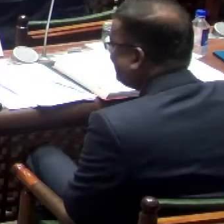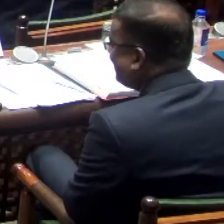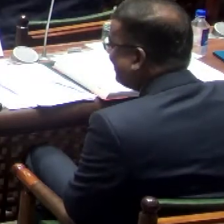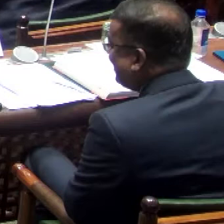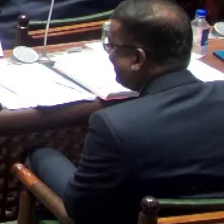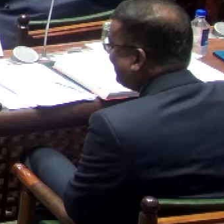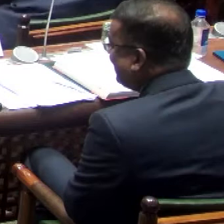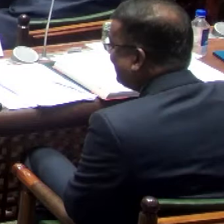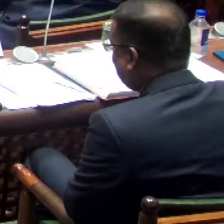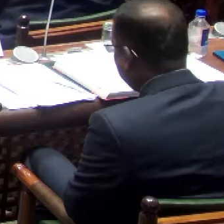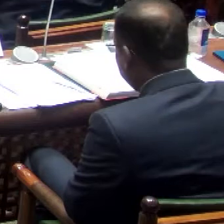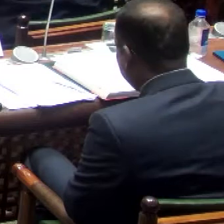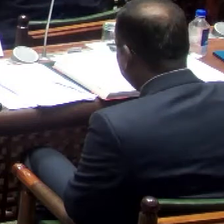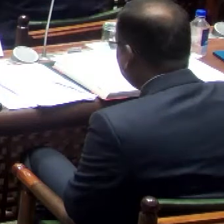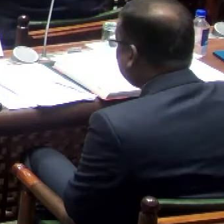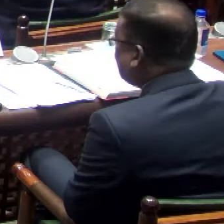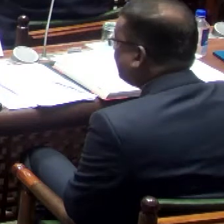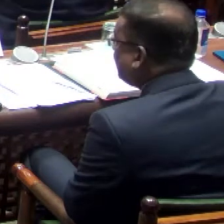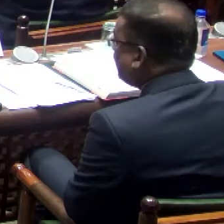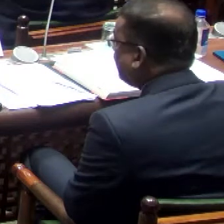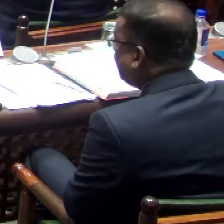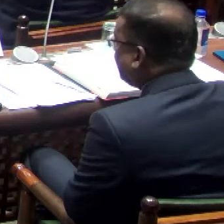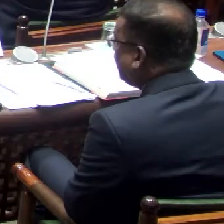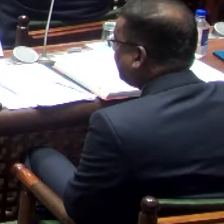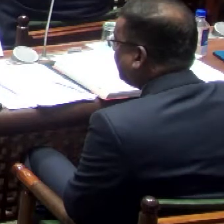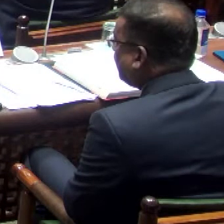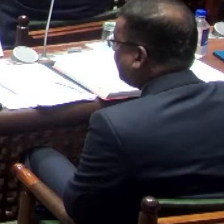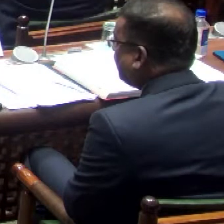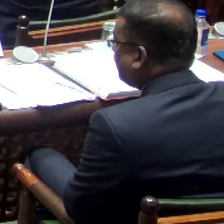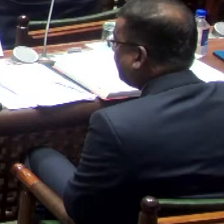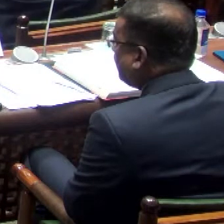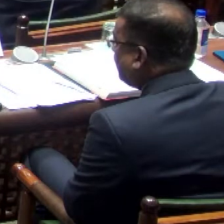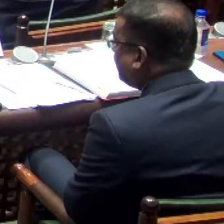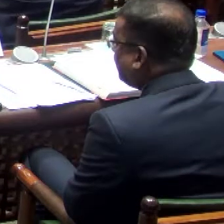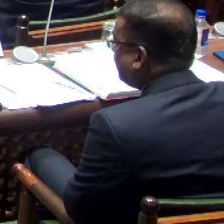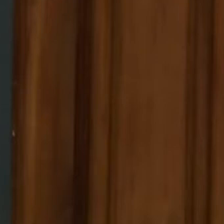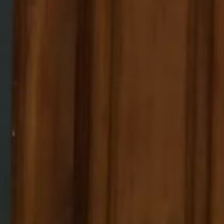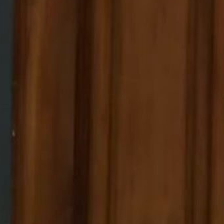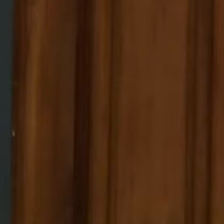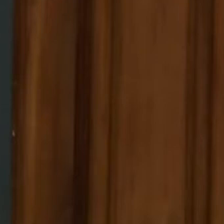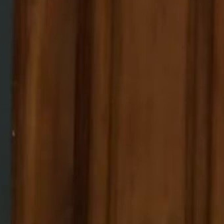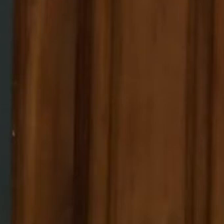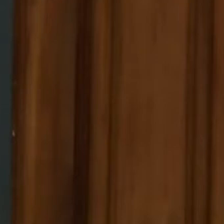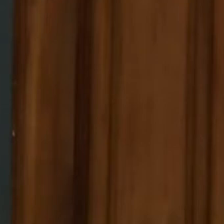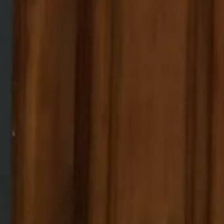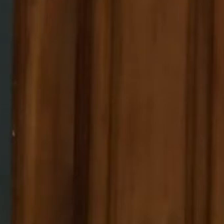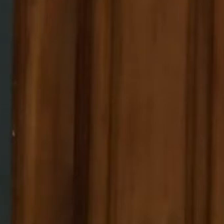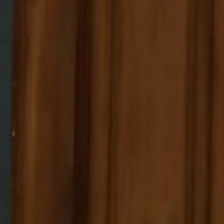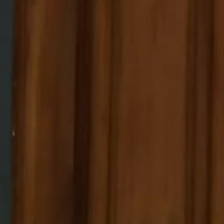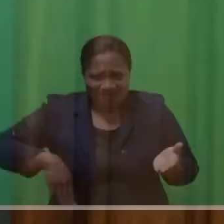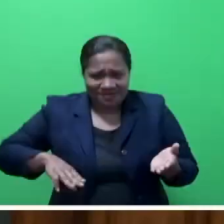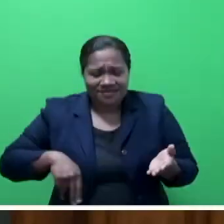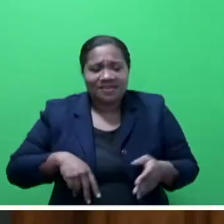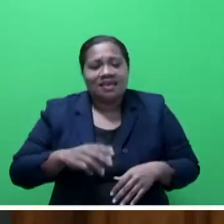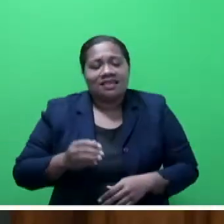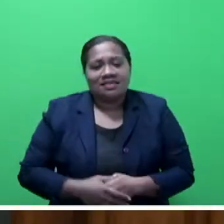Mr Speaker Say, the Honorable Prime Minister, Honorable Cabinet Ministers and Honorable Members